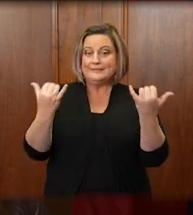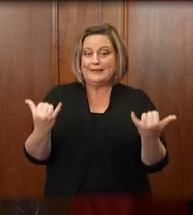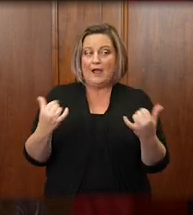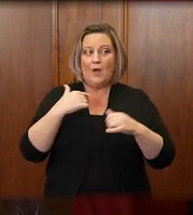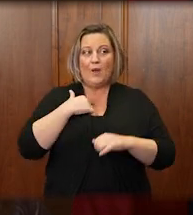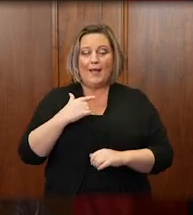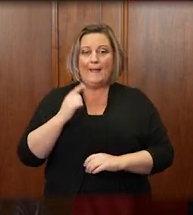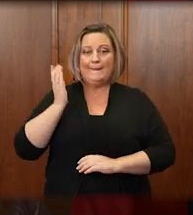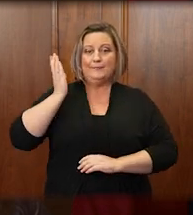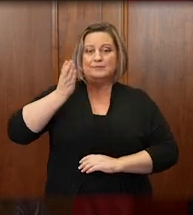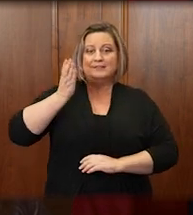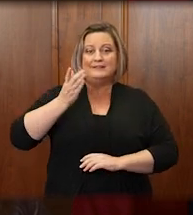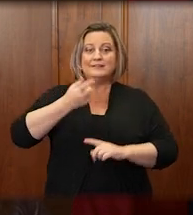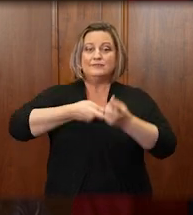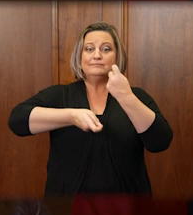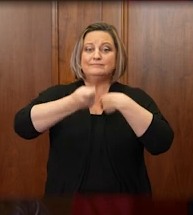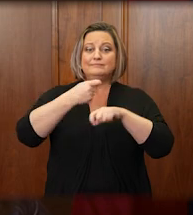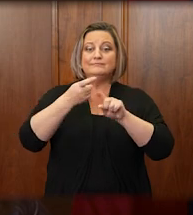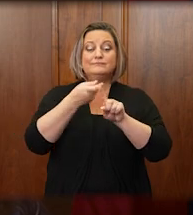Court courtroom instead.